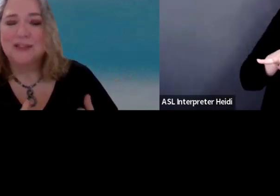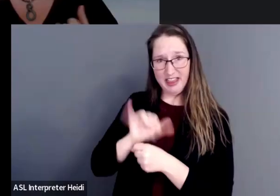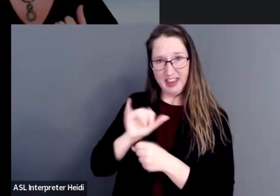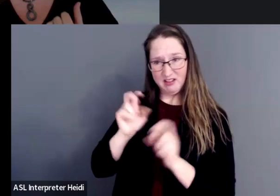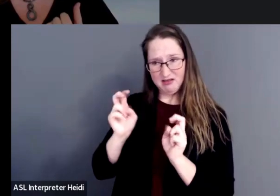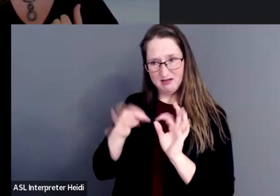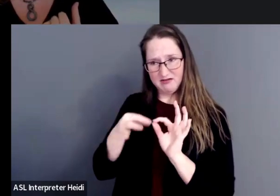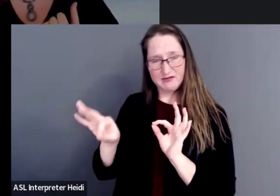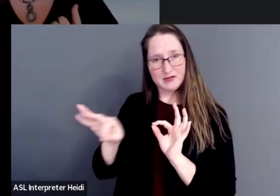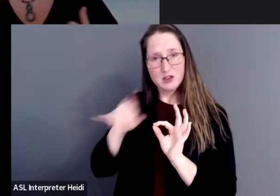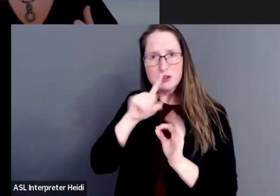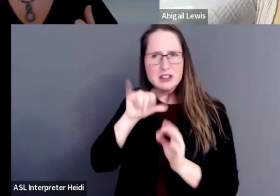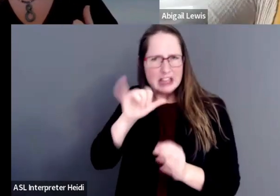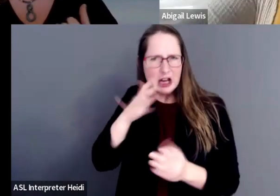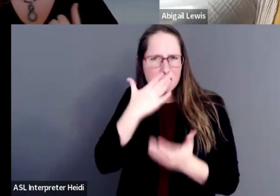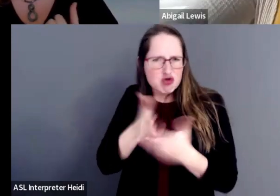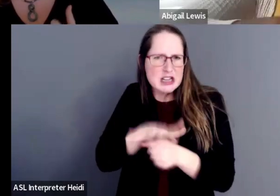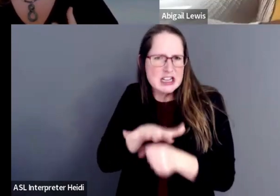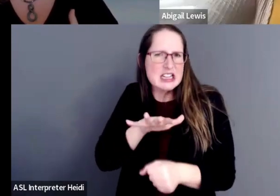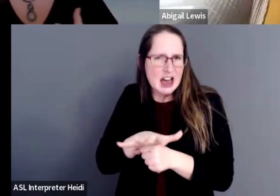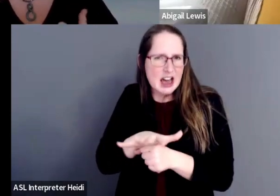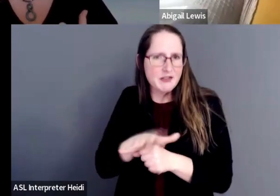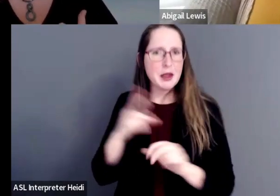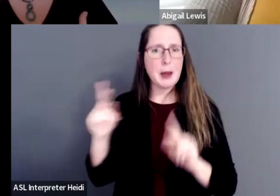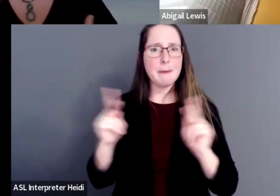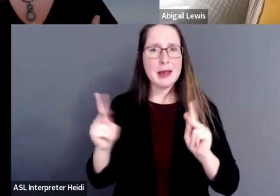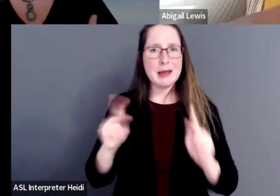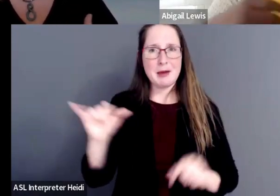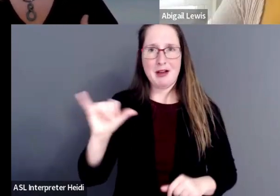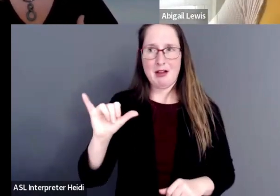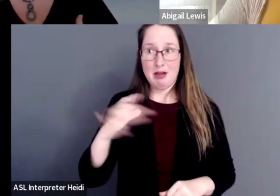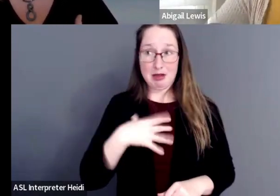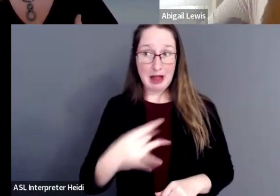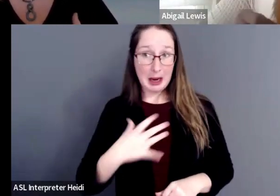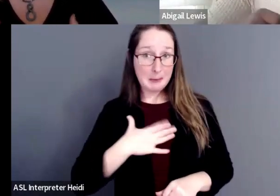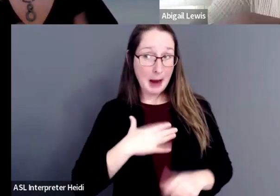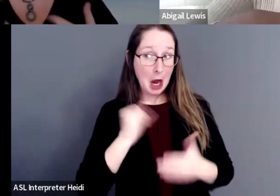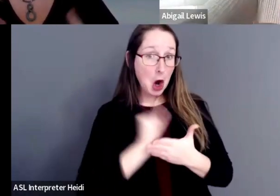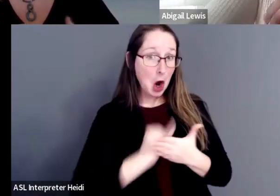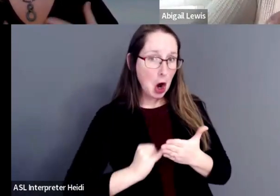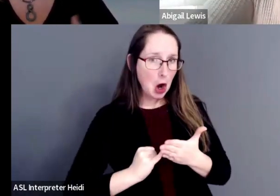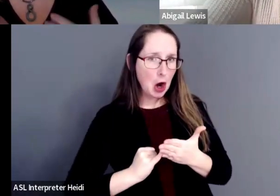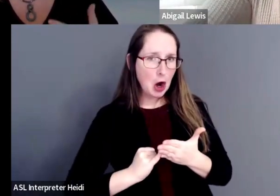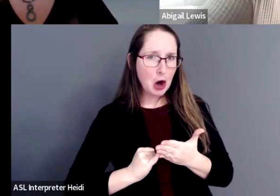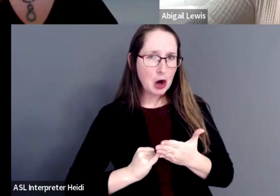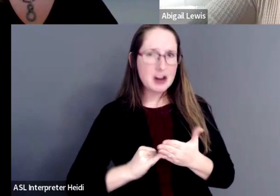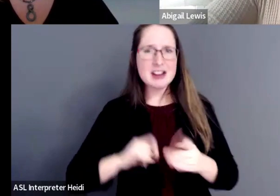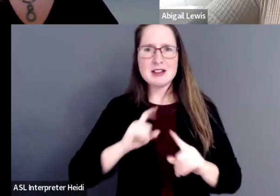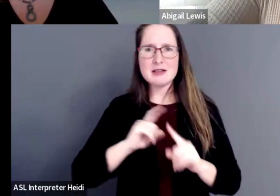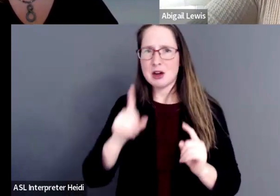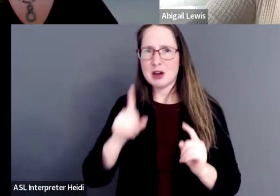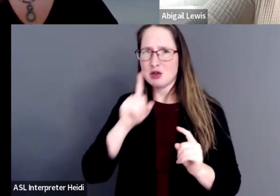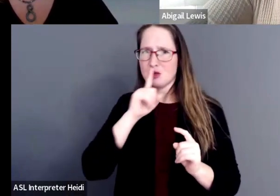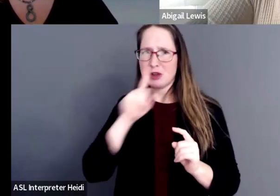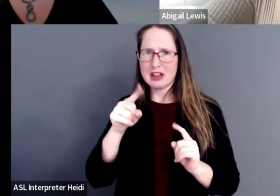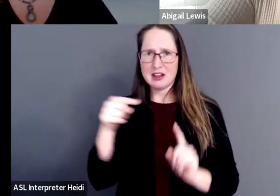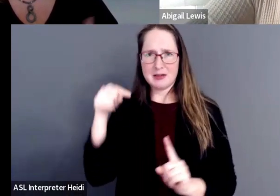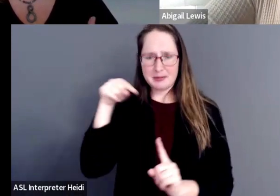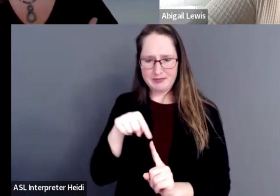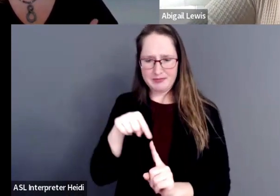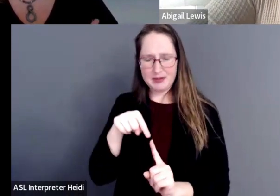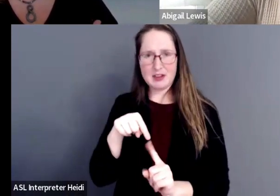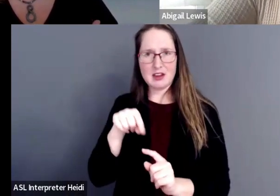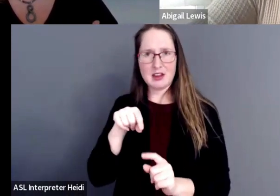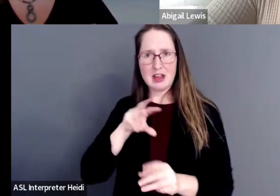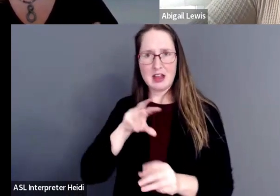Basically, is it good enough? The people like my art. But I think really when it comes down to, in terms of incorporating